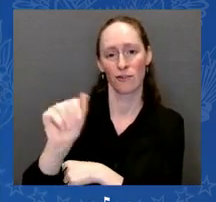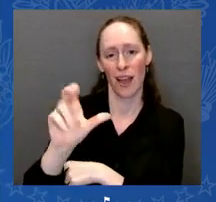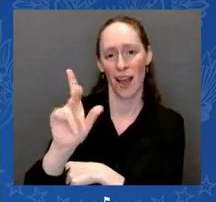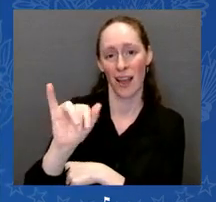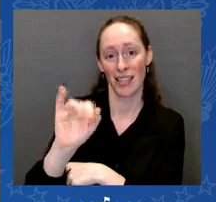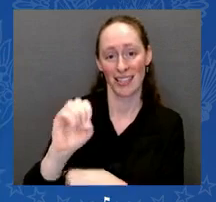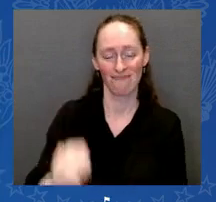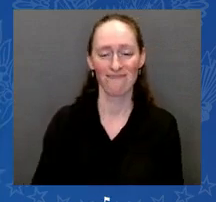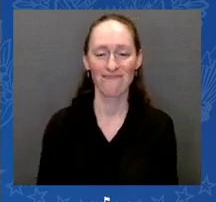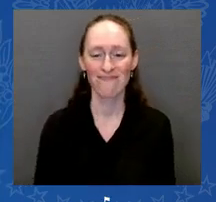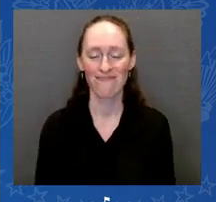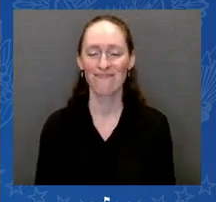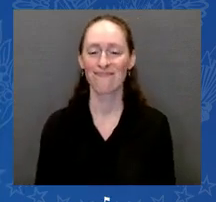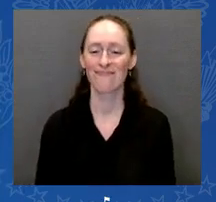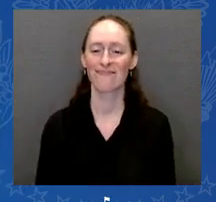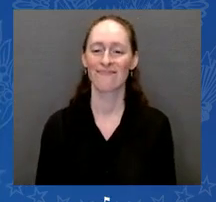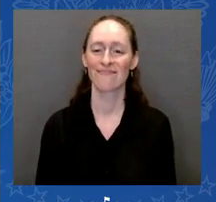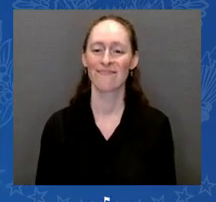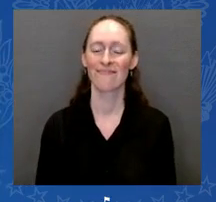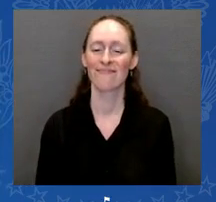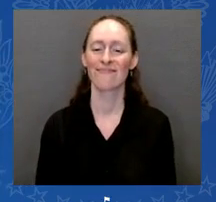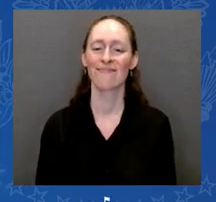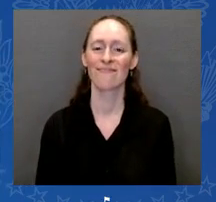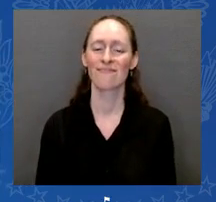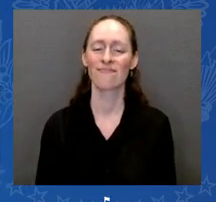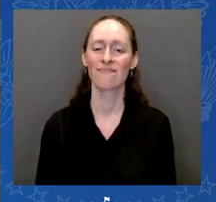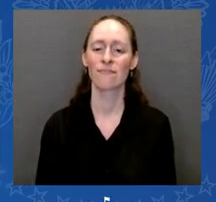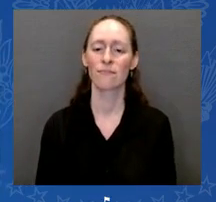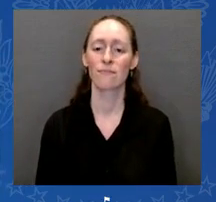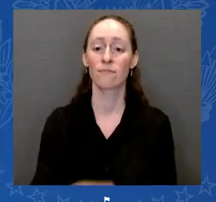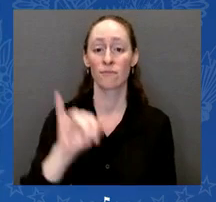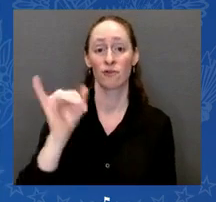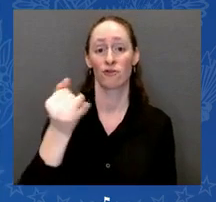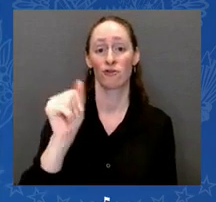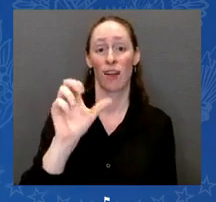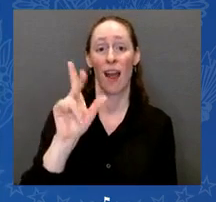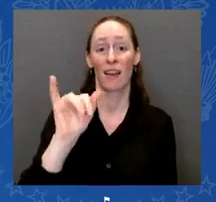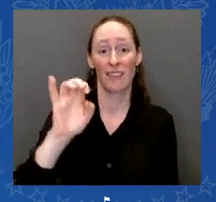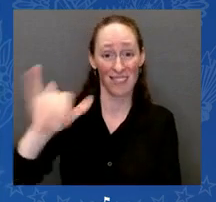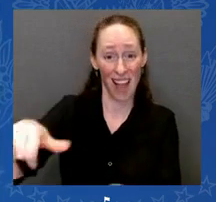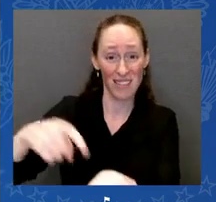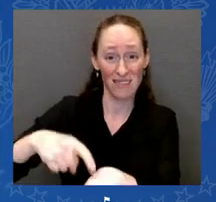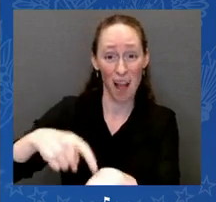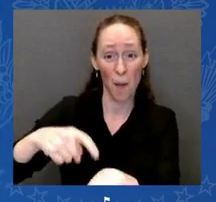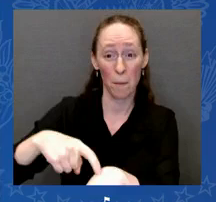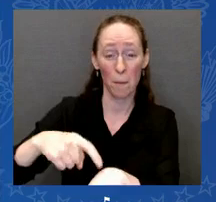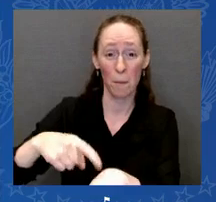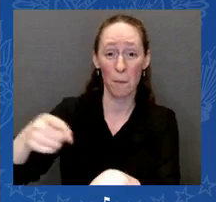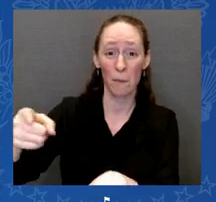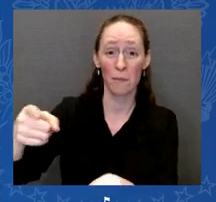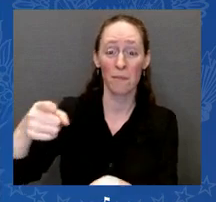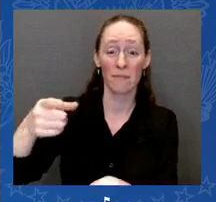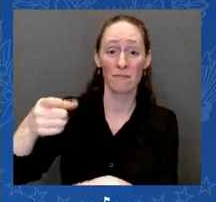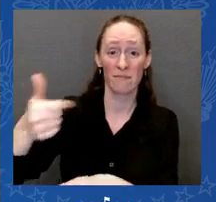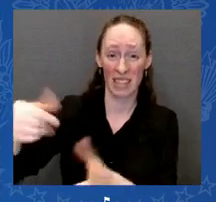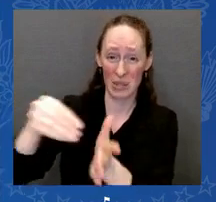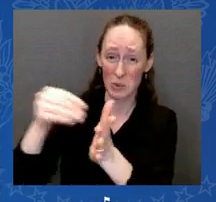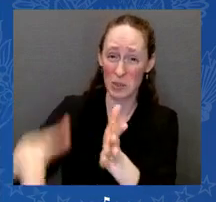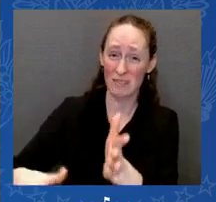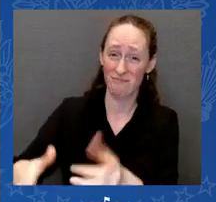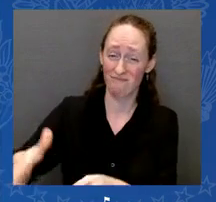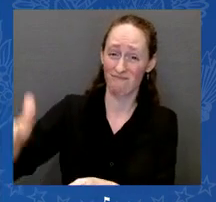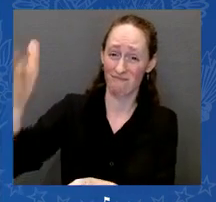Her classroom was just across the hall from those classrooms we know so much about today. Today,